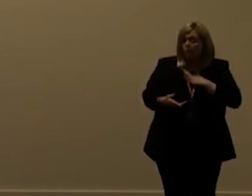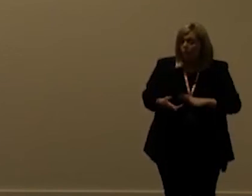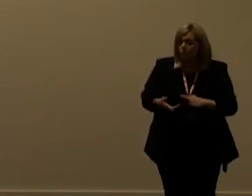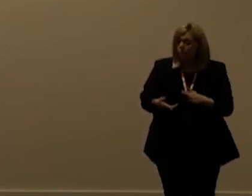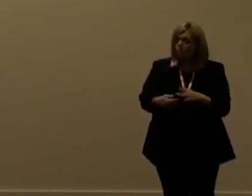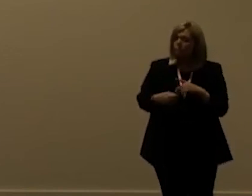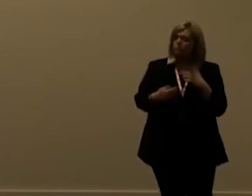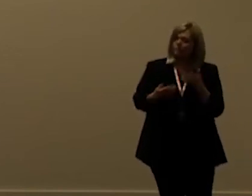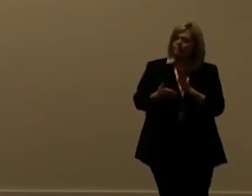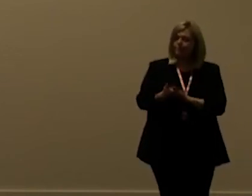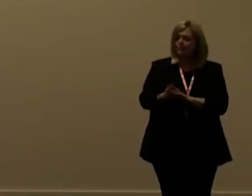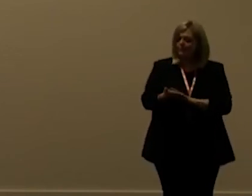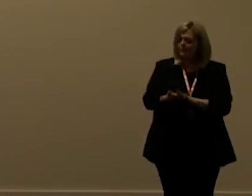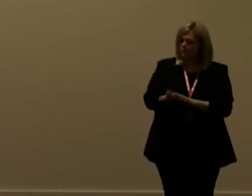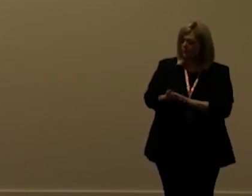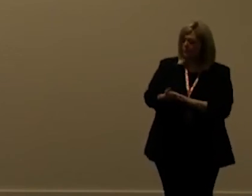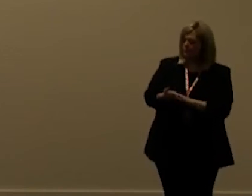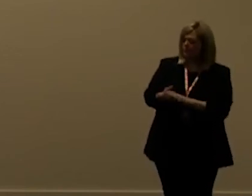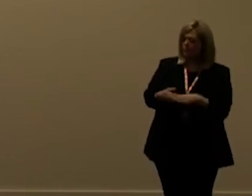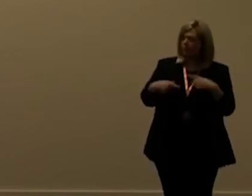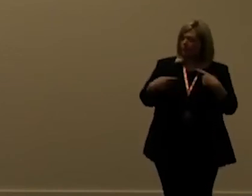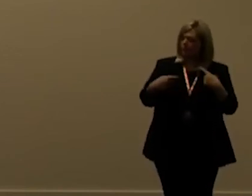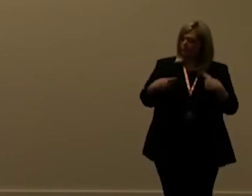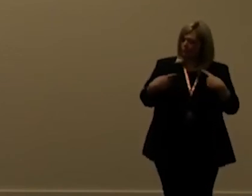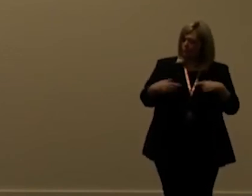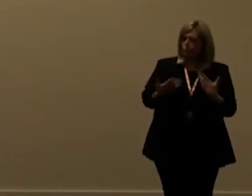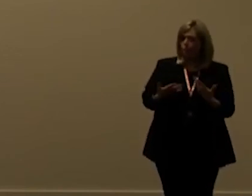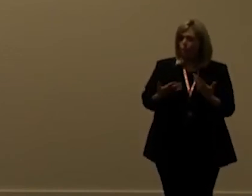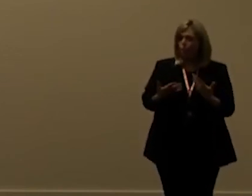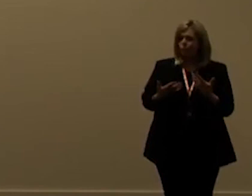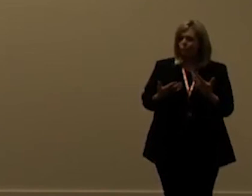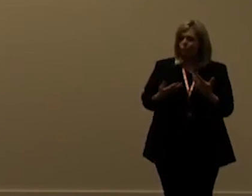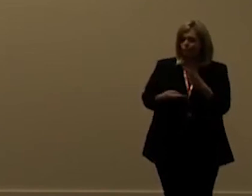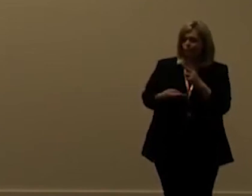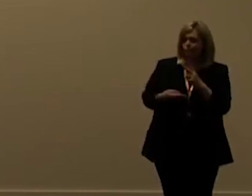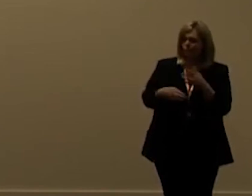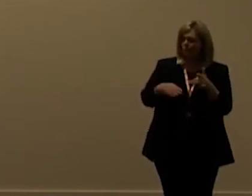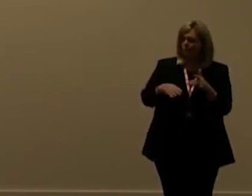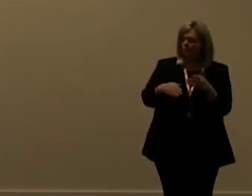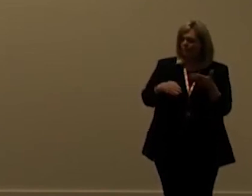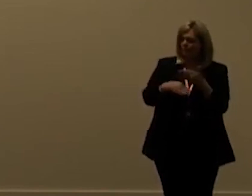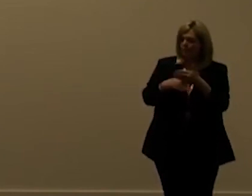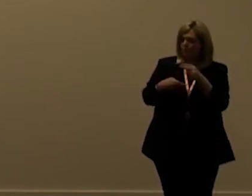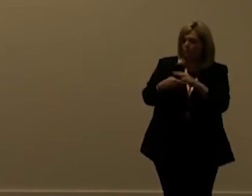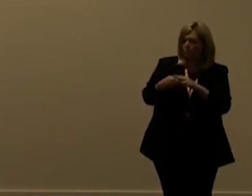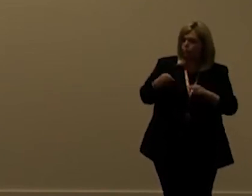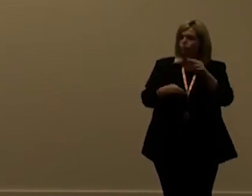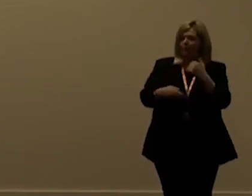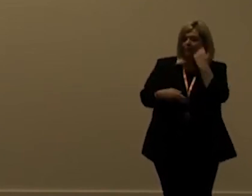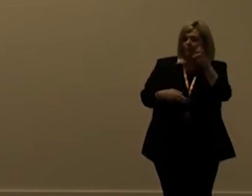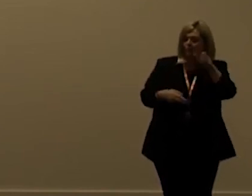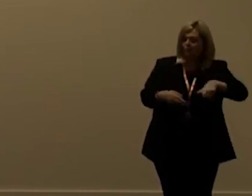so from that perspective since that allows you to effectively increase the performance for each user then